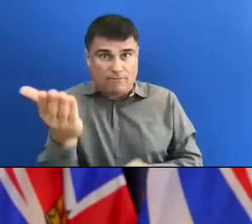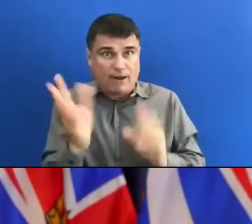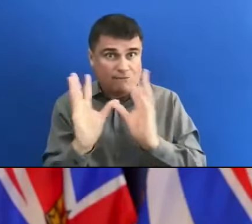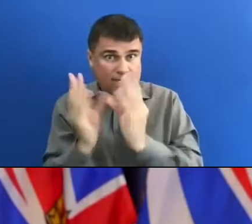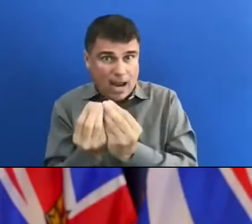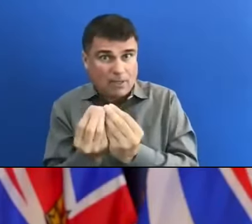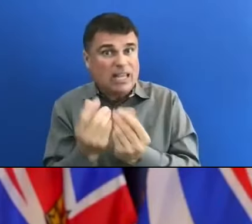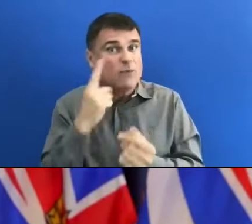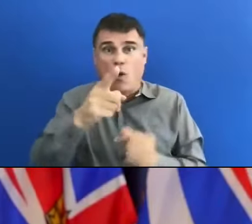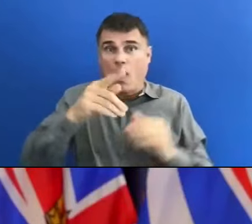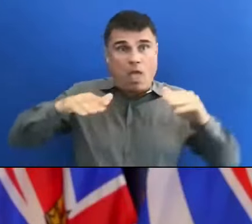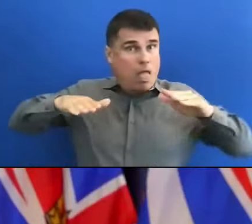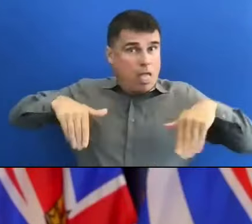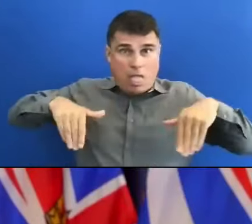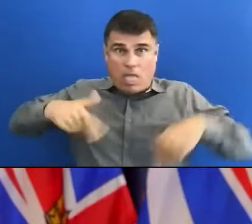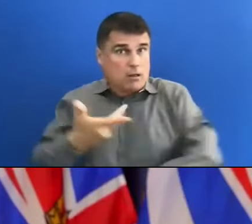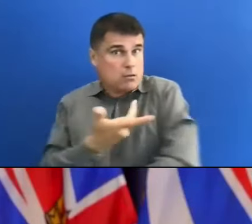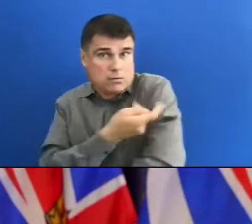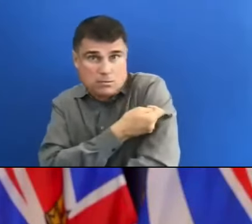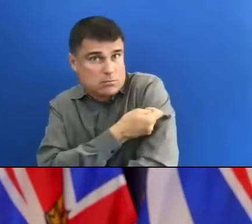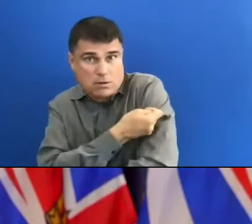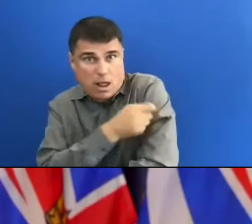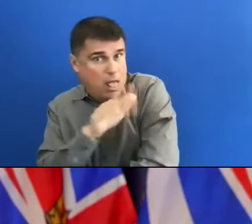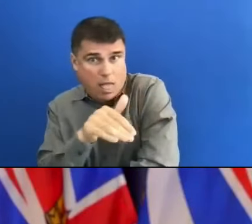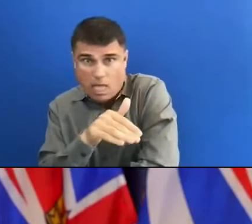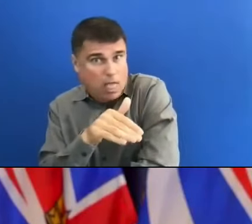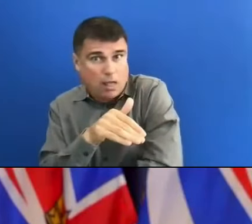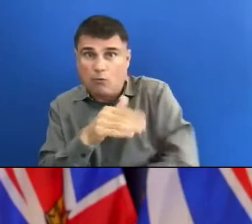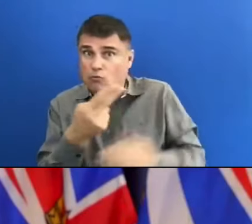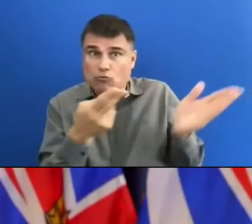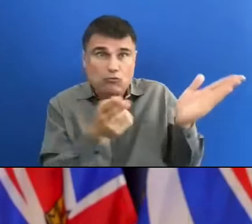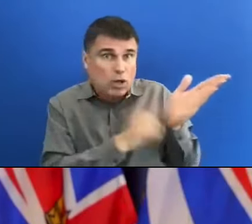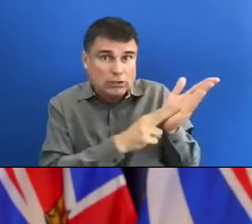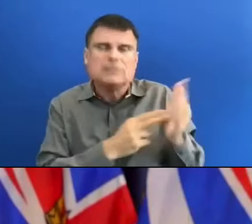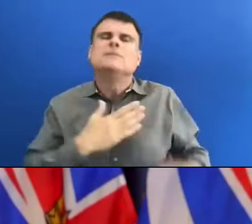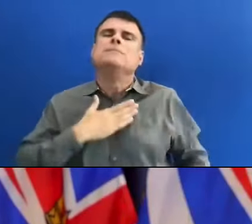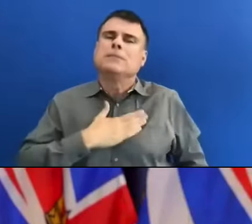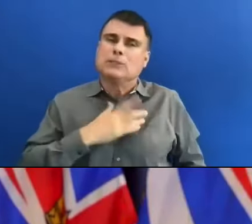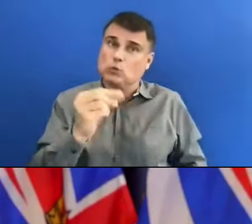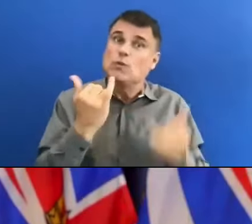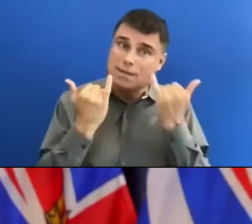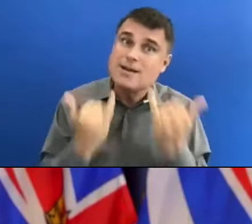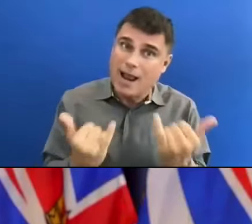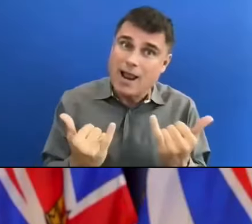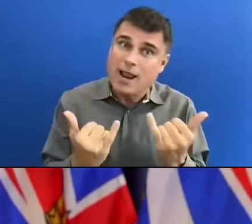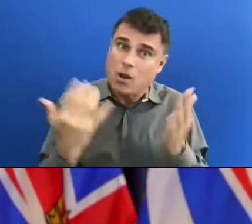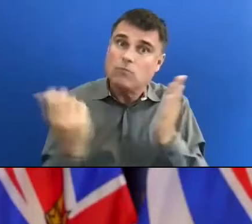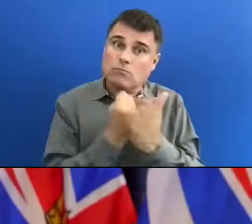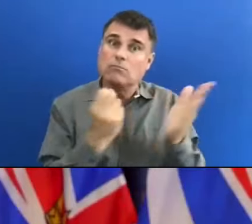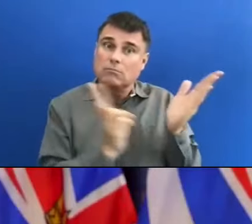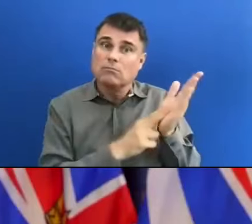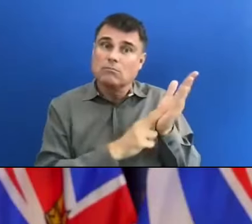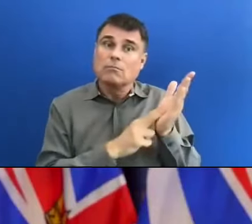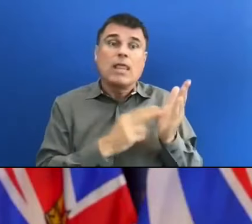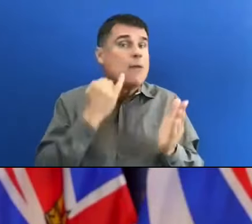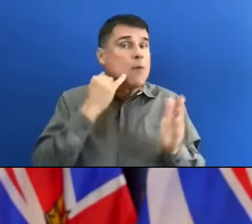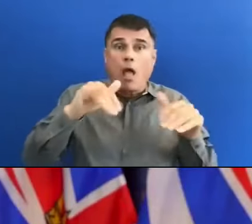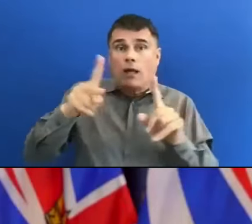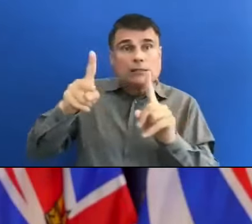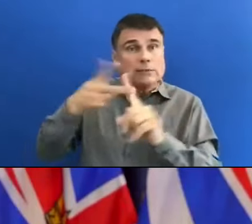yourself vaccinated, do so immediately. If you have not yet had that second shot, get it as quickly as you can.